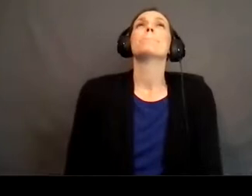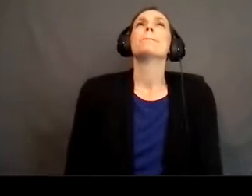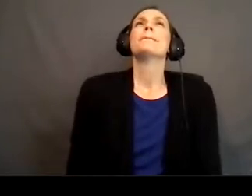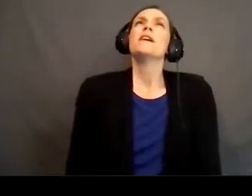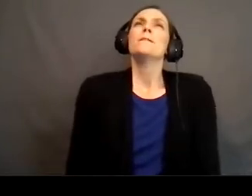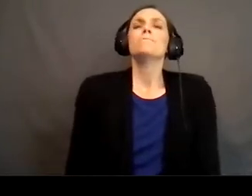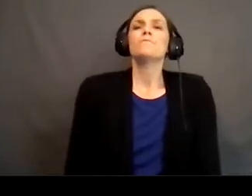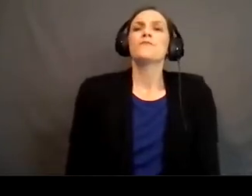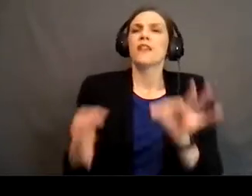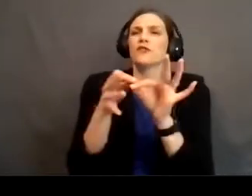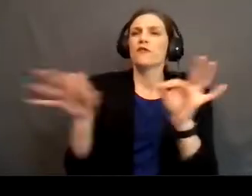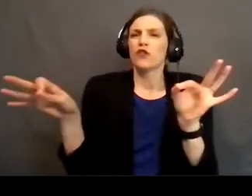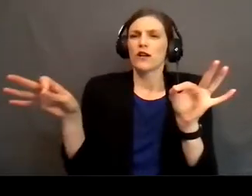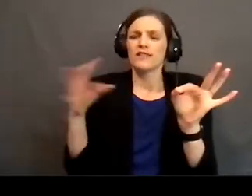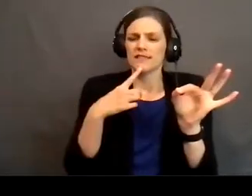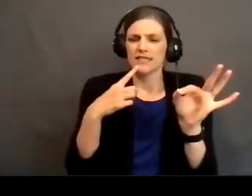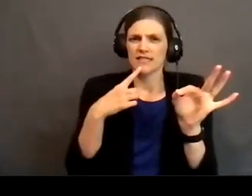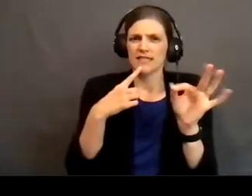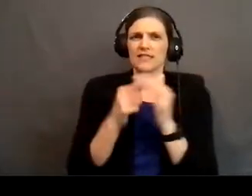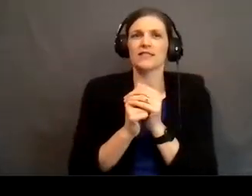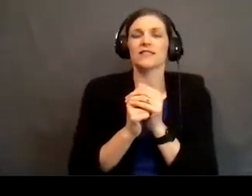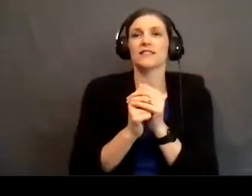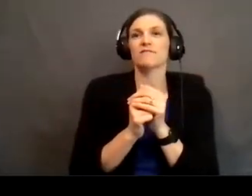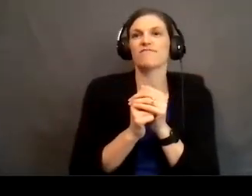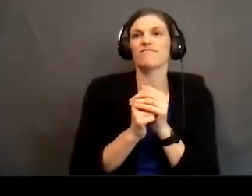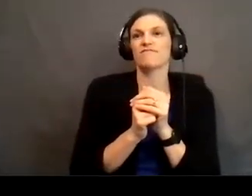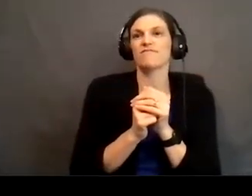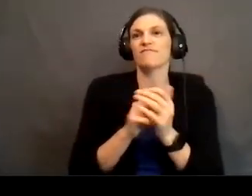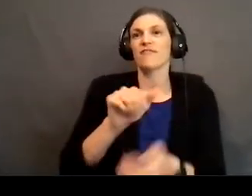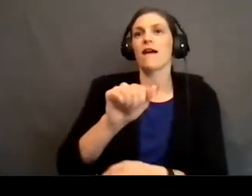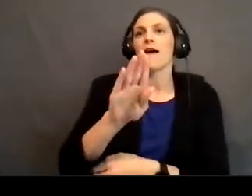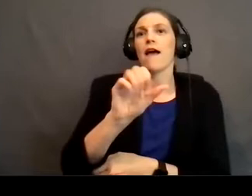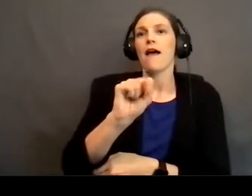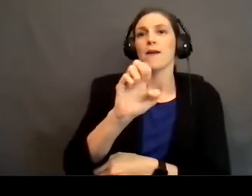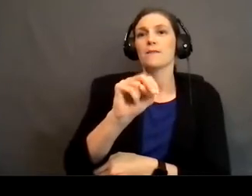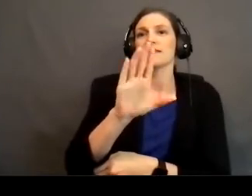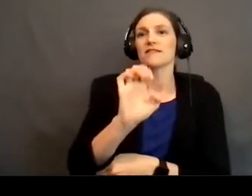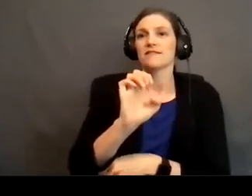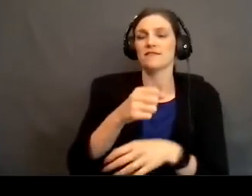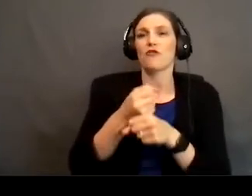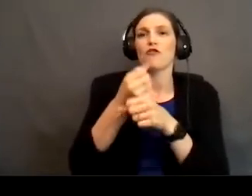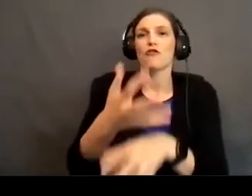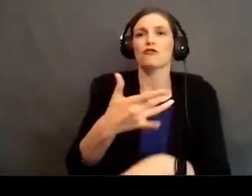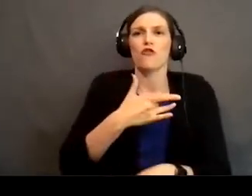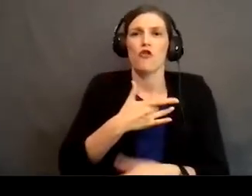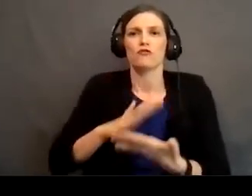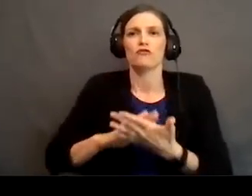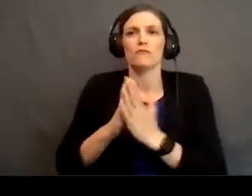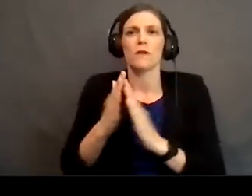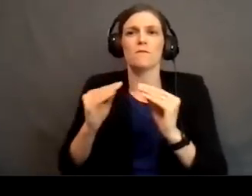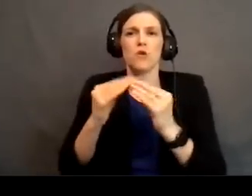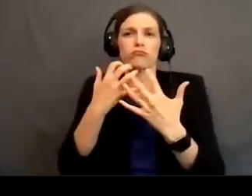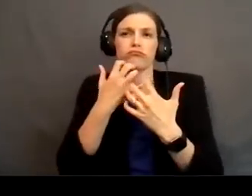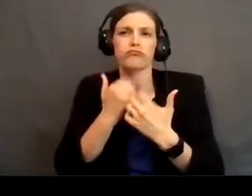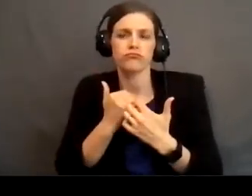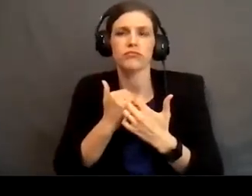There's a saying that goes, absence makes the heart grow fonder. And so when I'm away from my wife